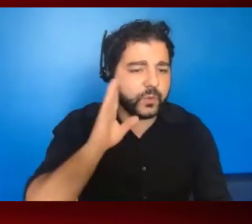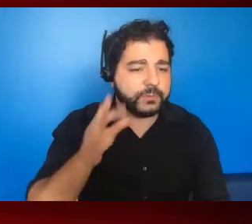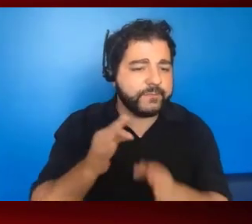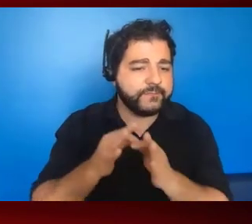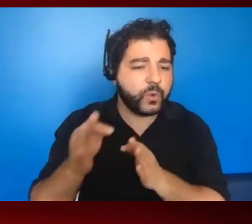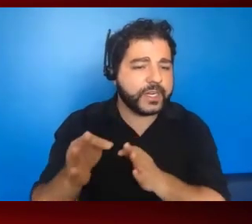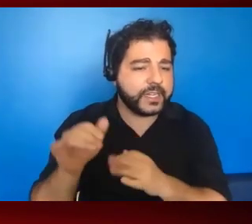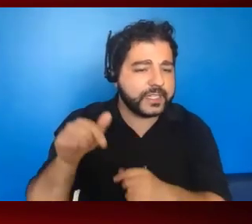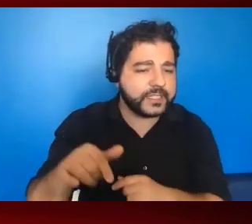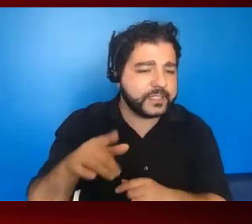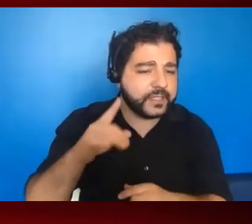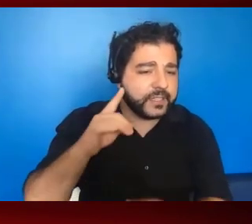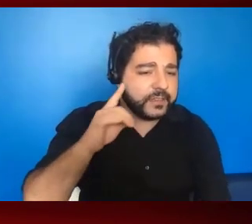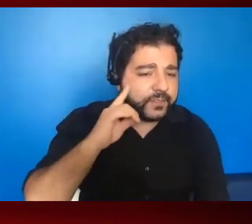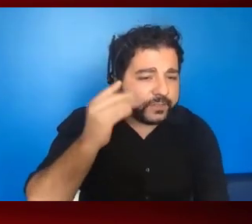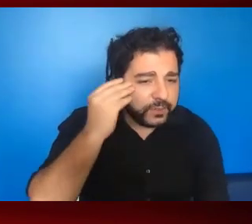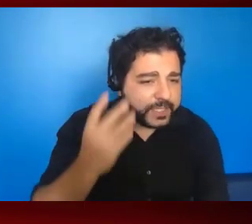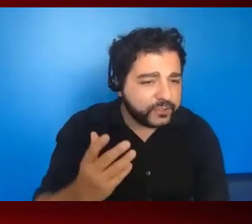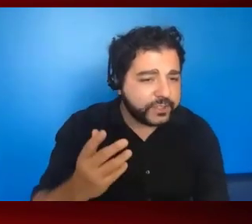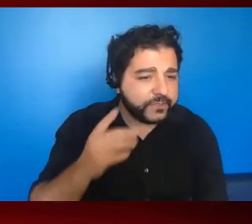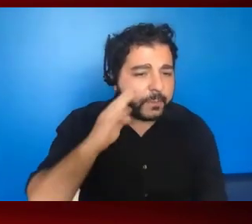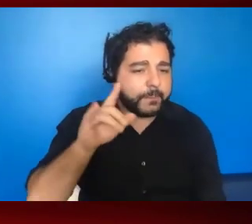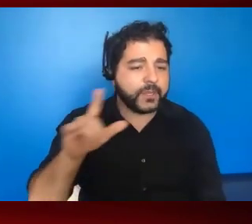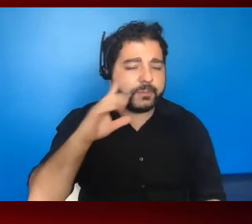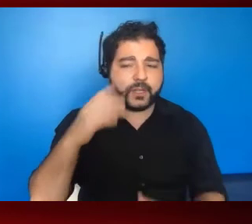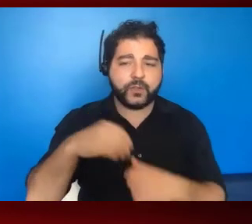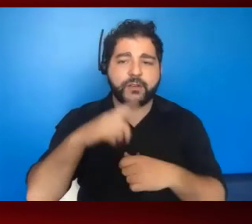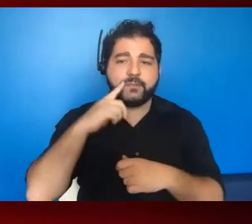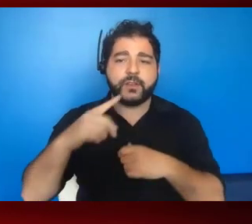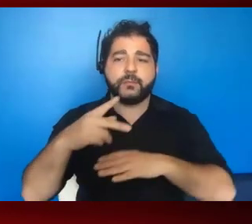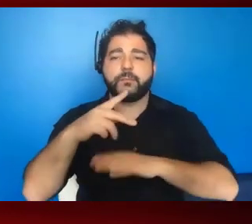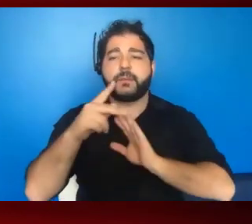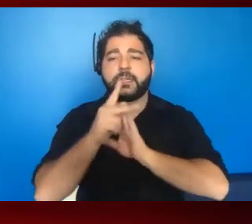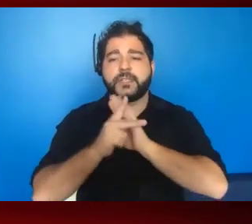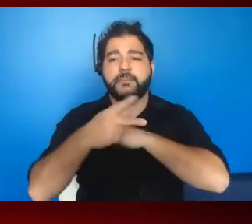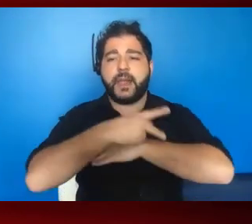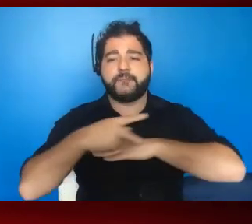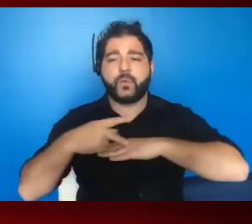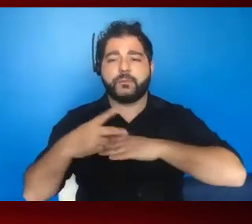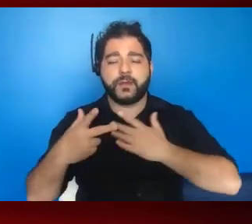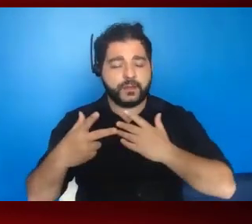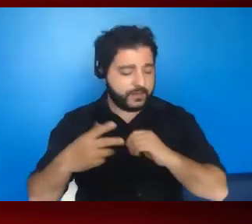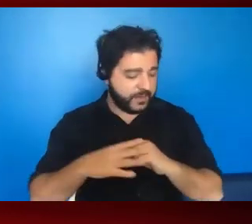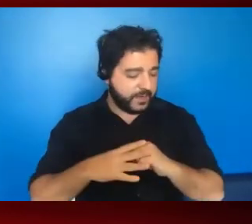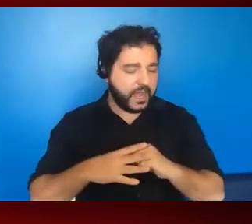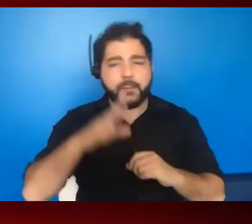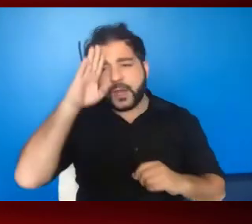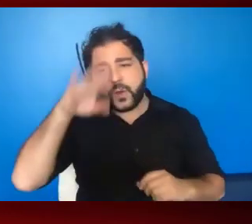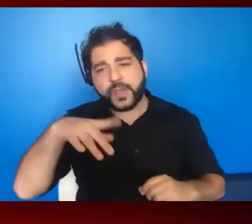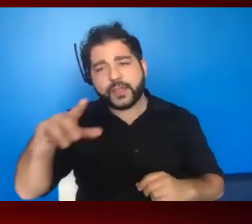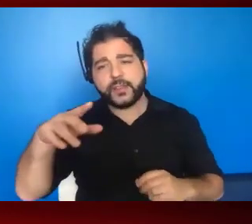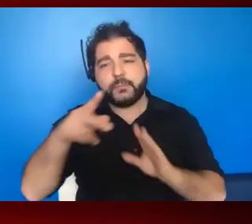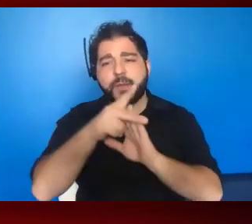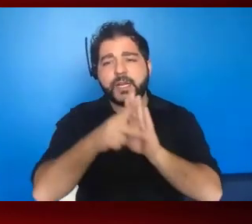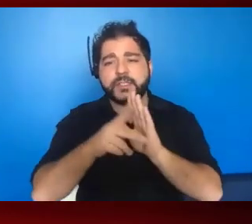bill stage information for bills included in the policy platforms? I know that the policy briefs